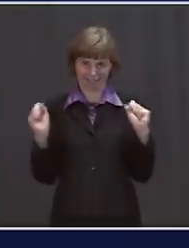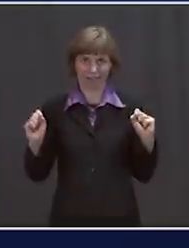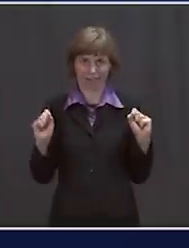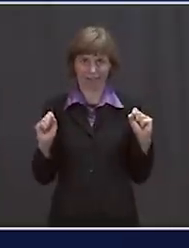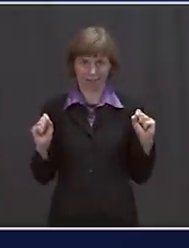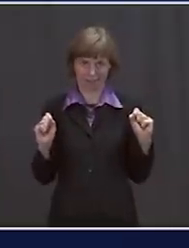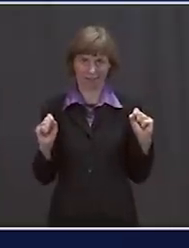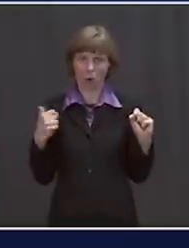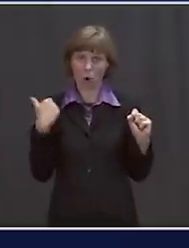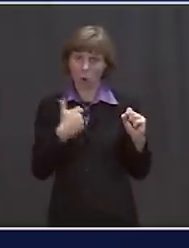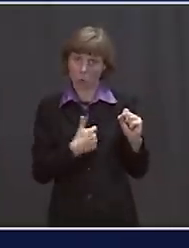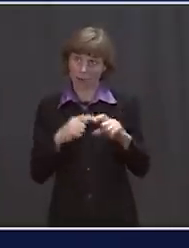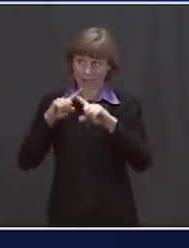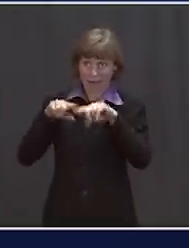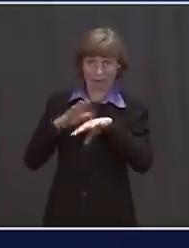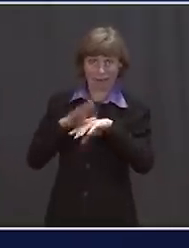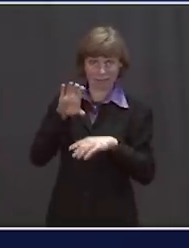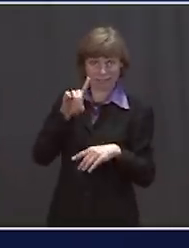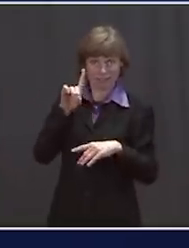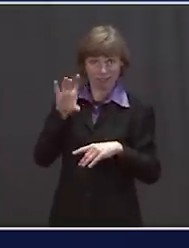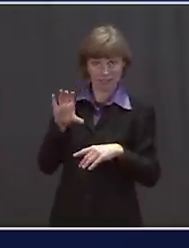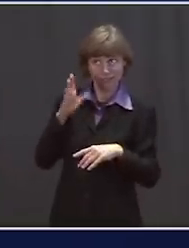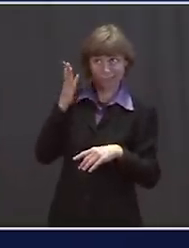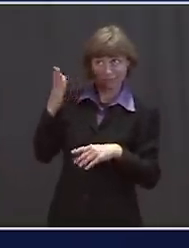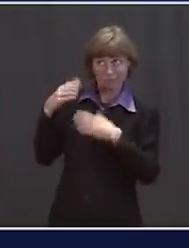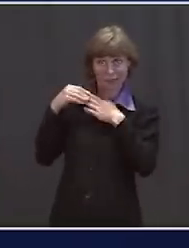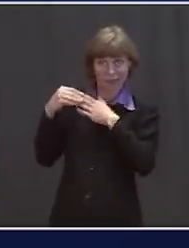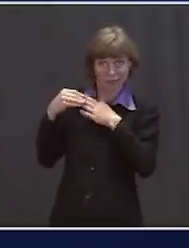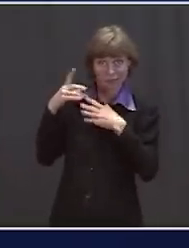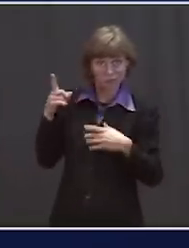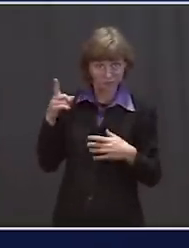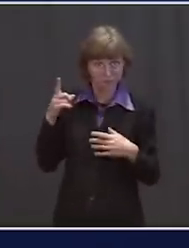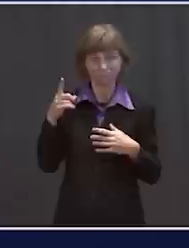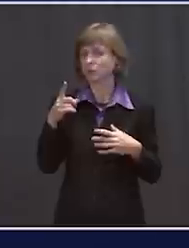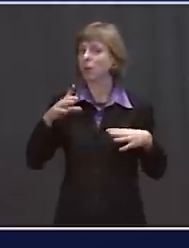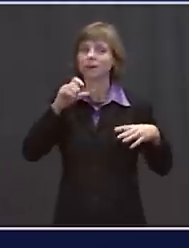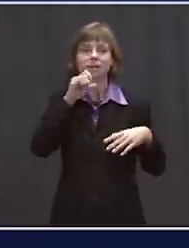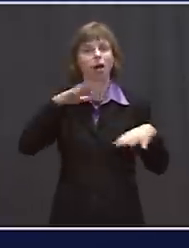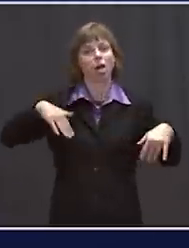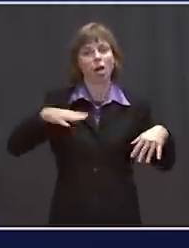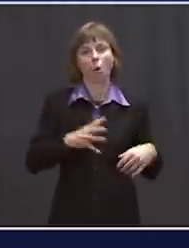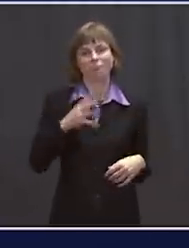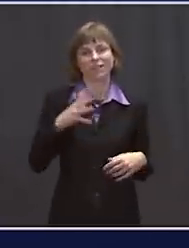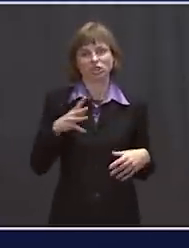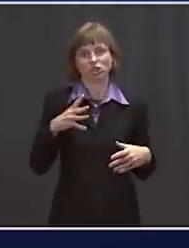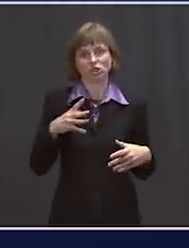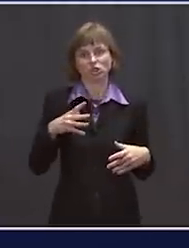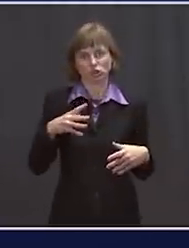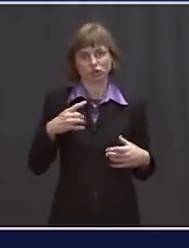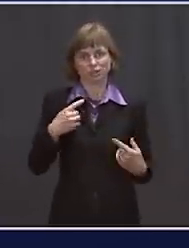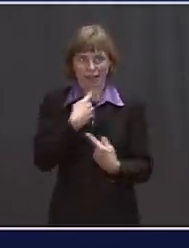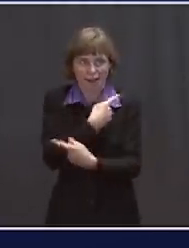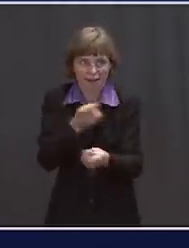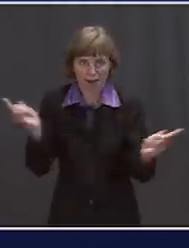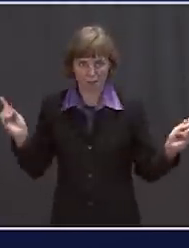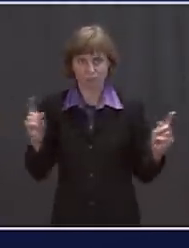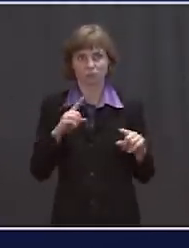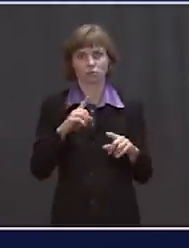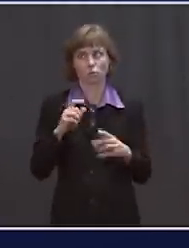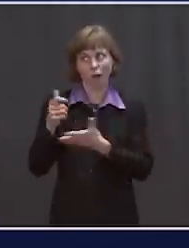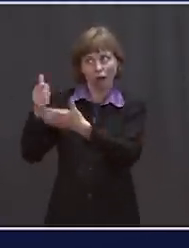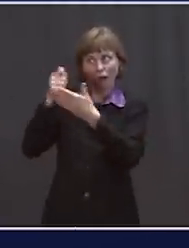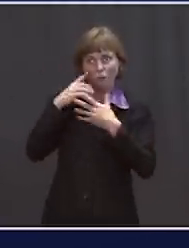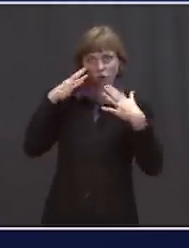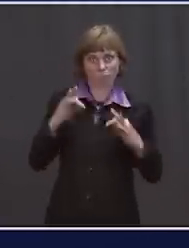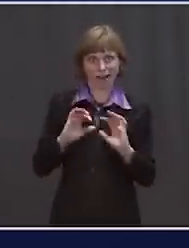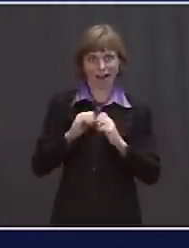going to rely on CDC guidance, which, again, is not officially out yet, to determine the best way to do it. But there are several mitigating